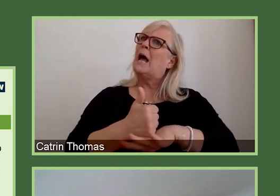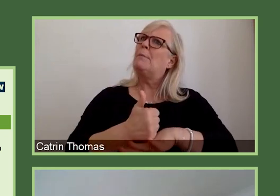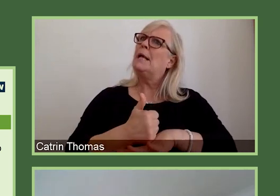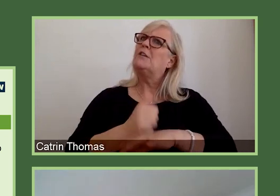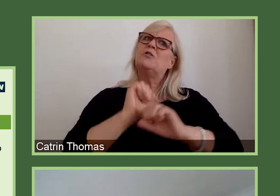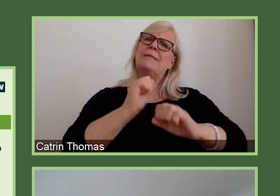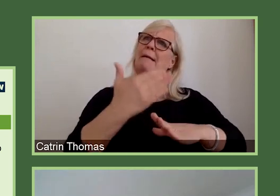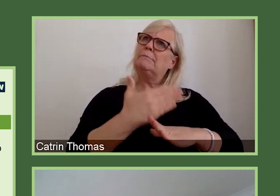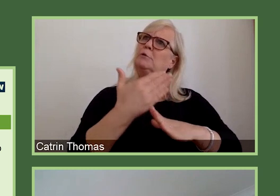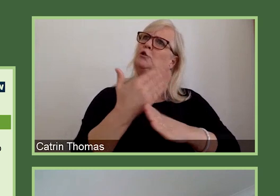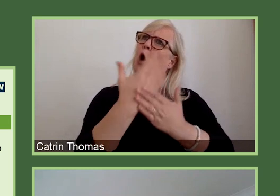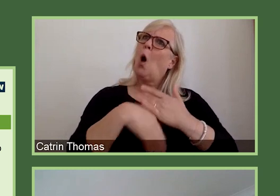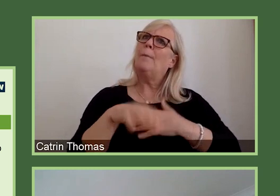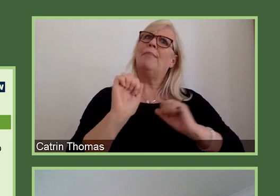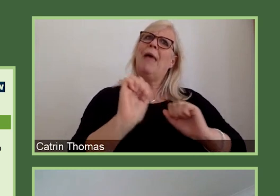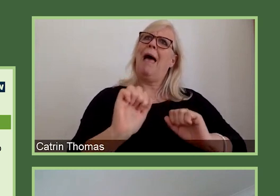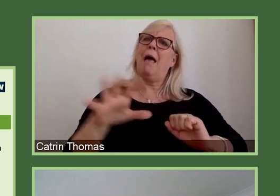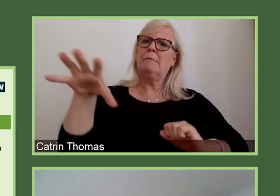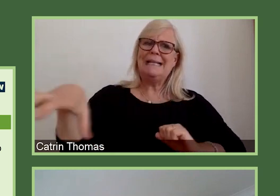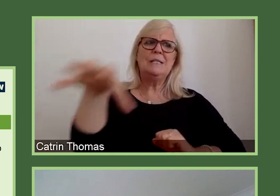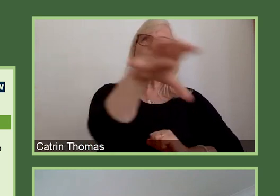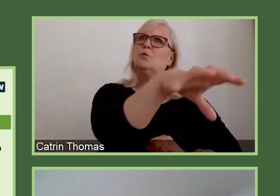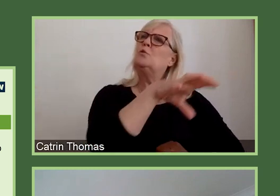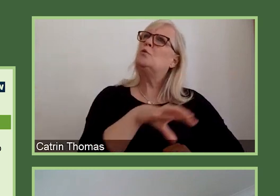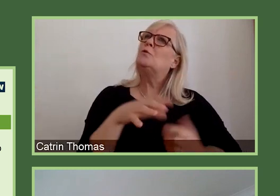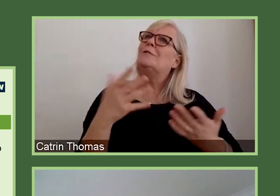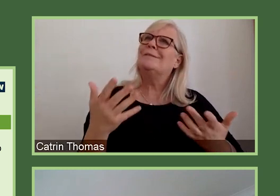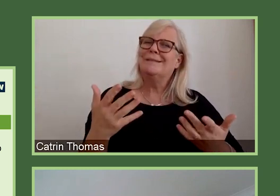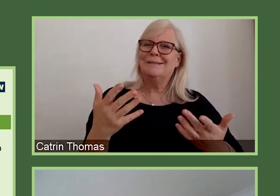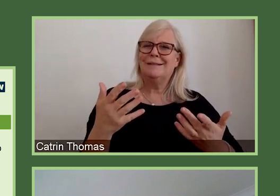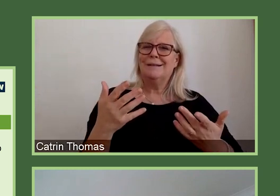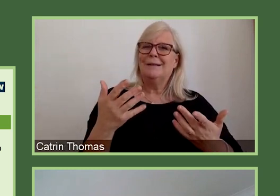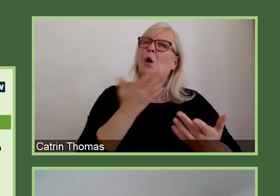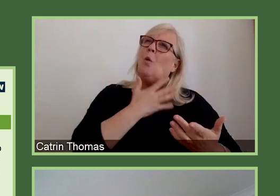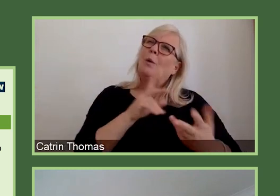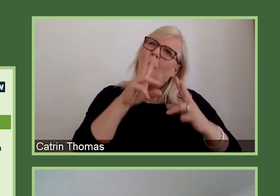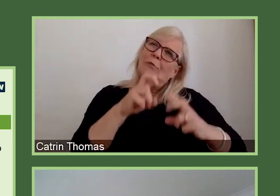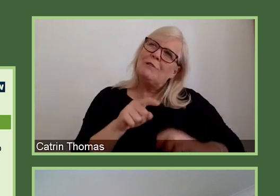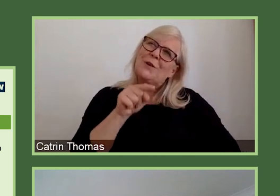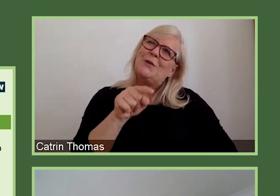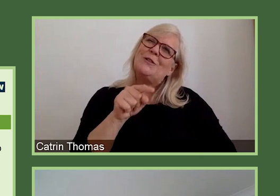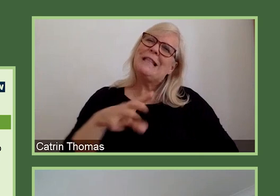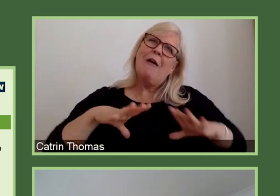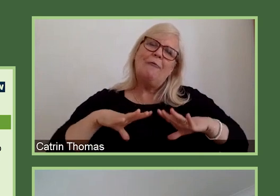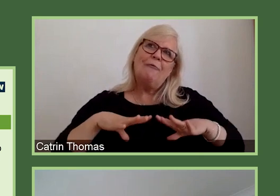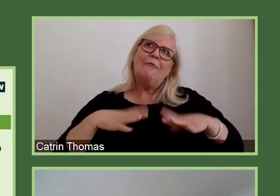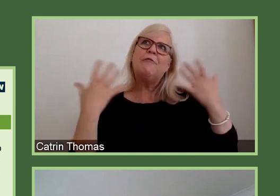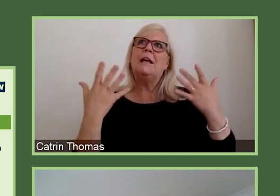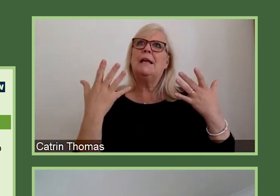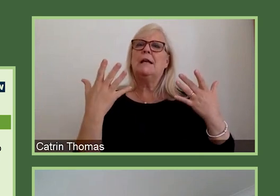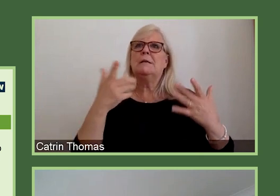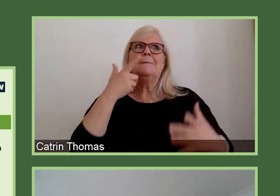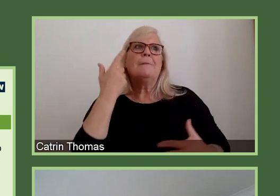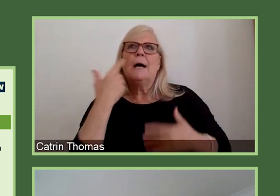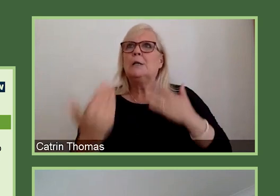And we want these awards to give researchers the freedom to pursue bold and creative ideas, which have the potential